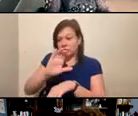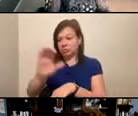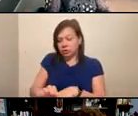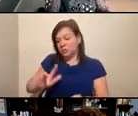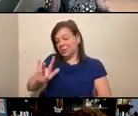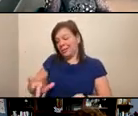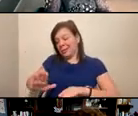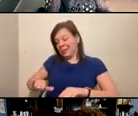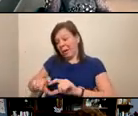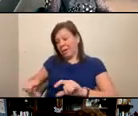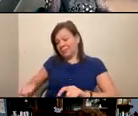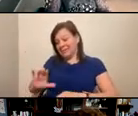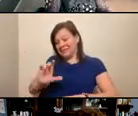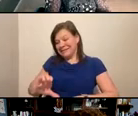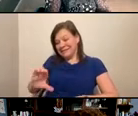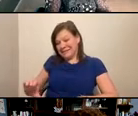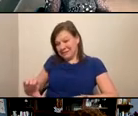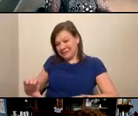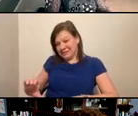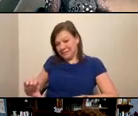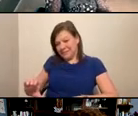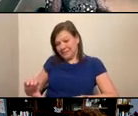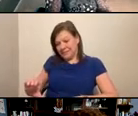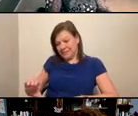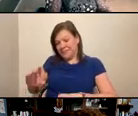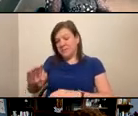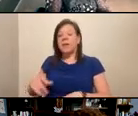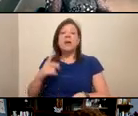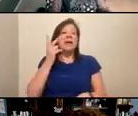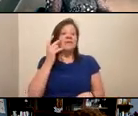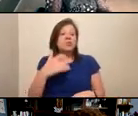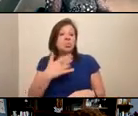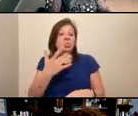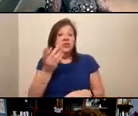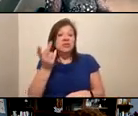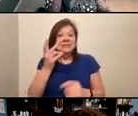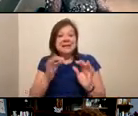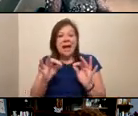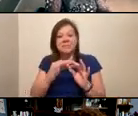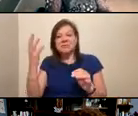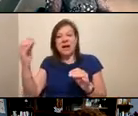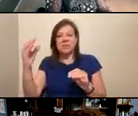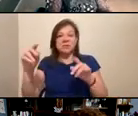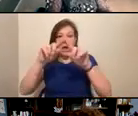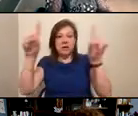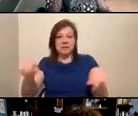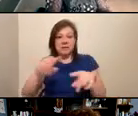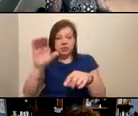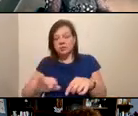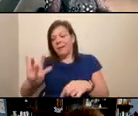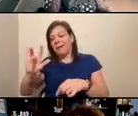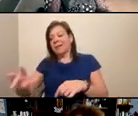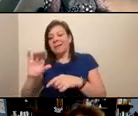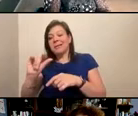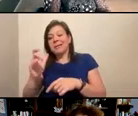CC button on the bottom panel. To view captions in an external browser window, please click on the StreamText link in the